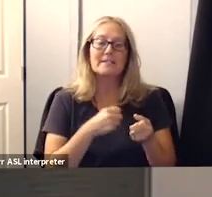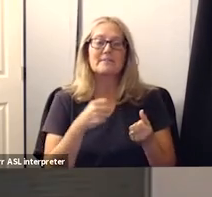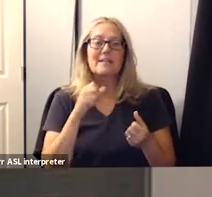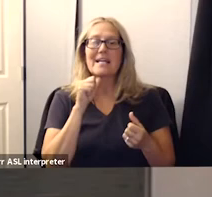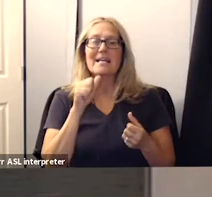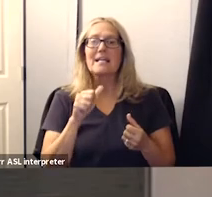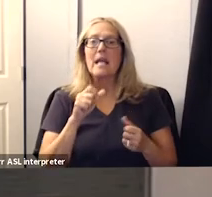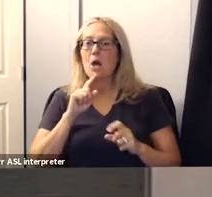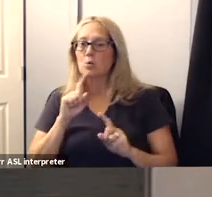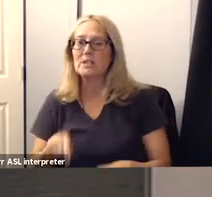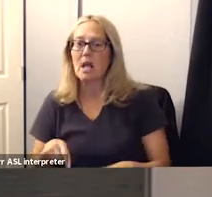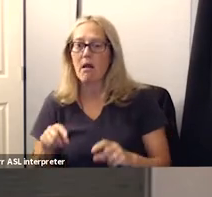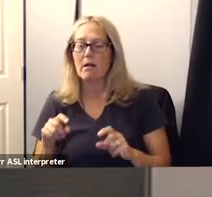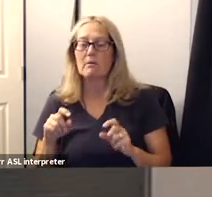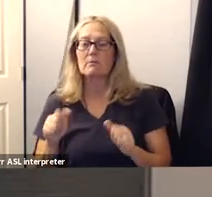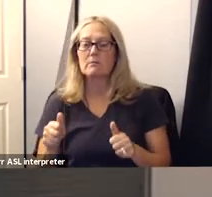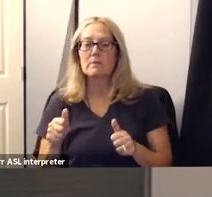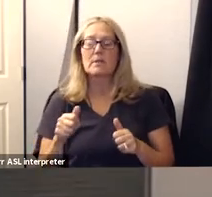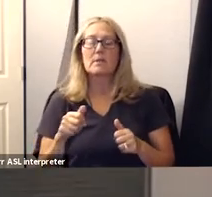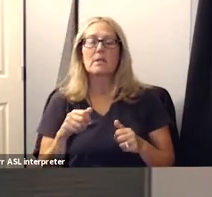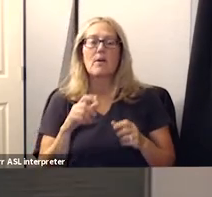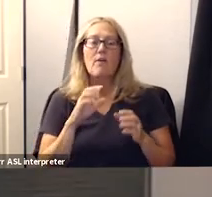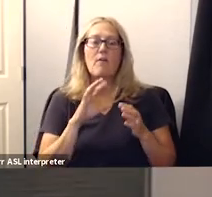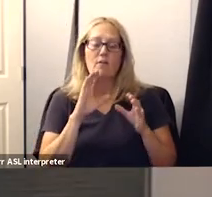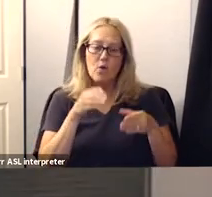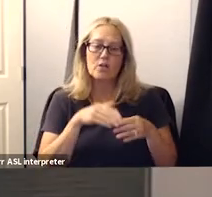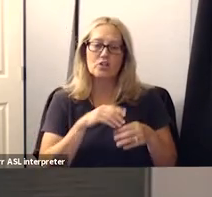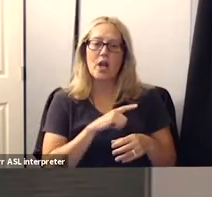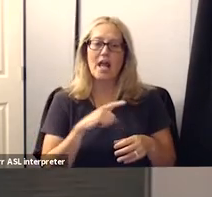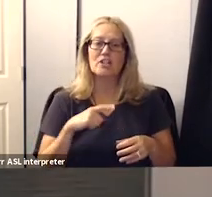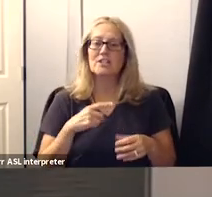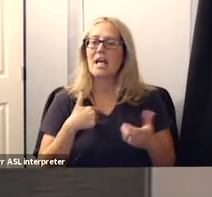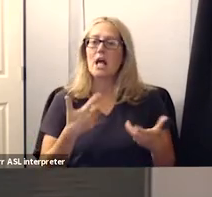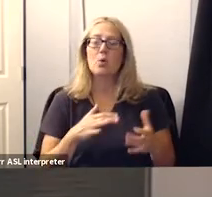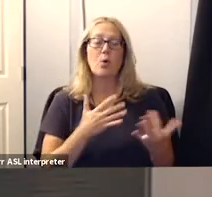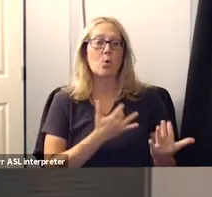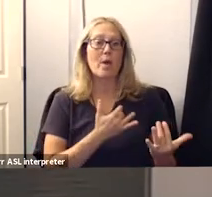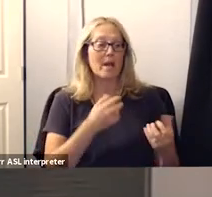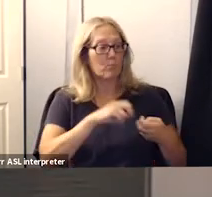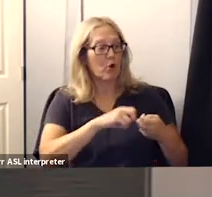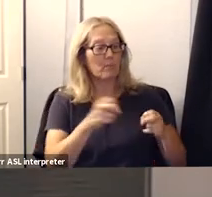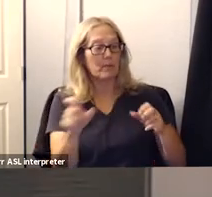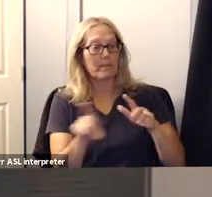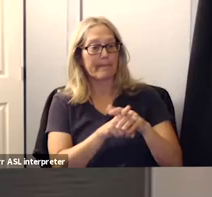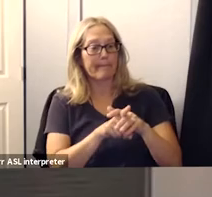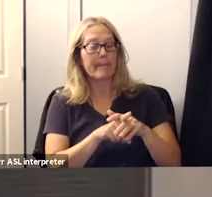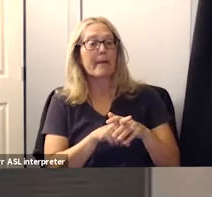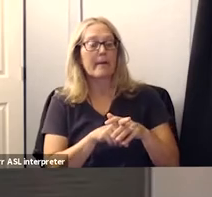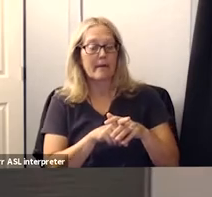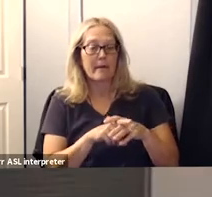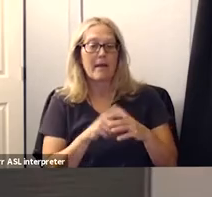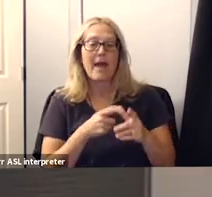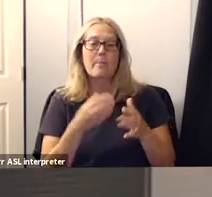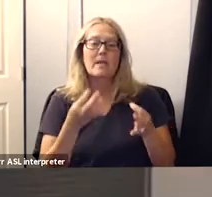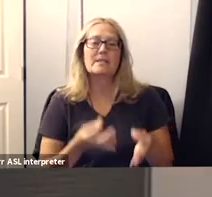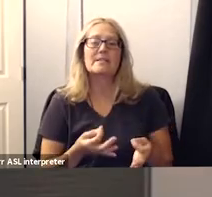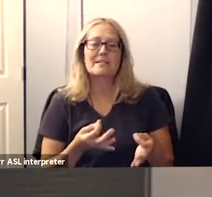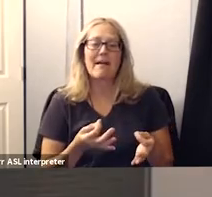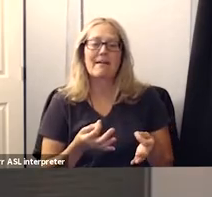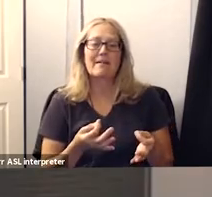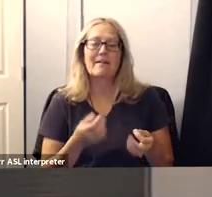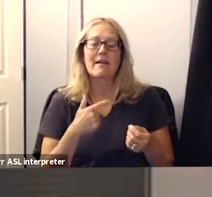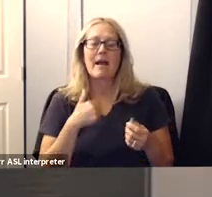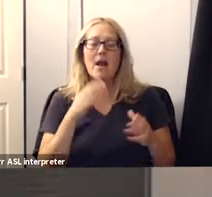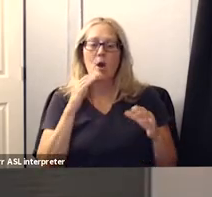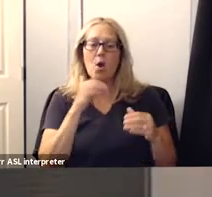decisions legislatively um i don't want to wait for a problem to happen to make a decision about something i